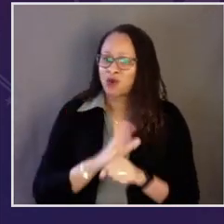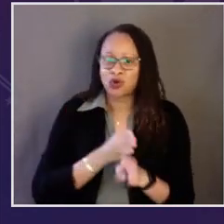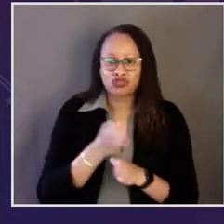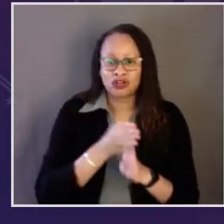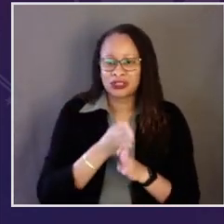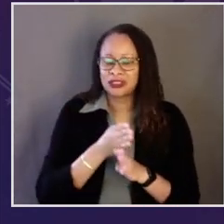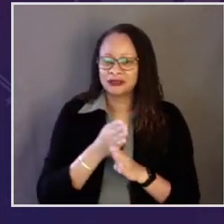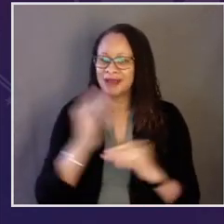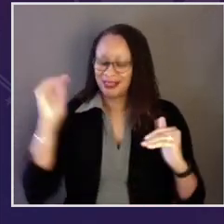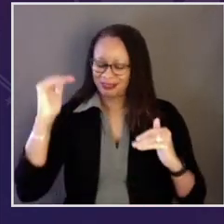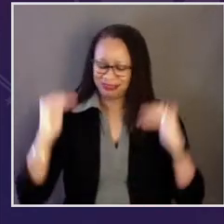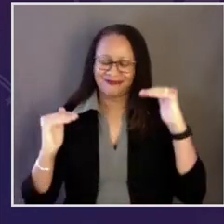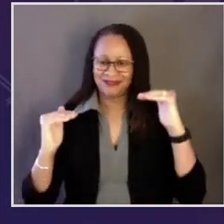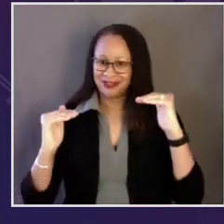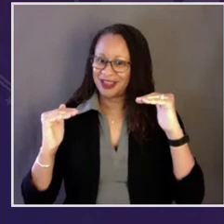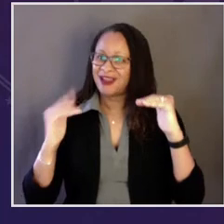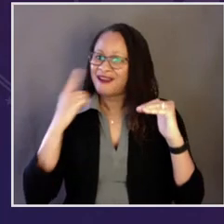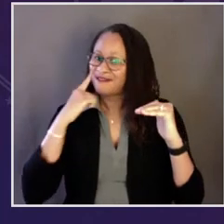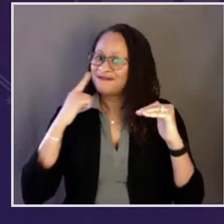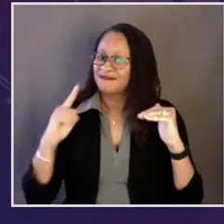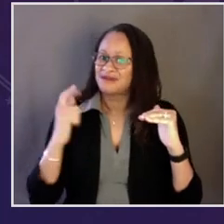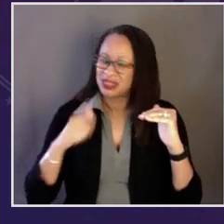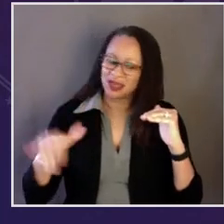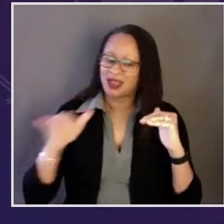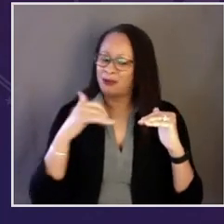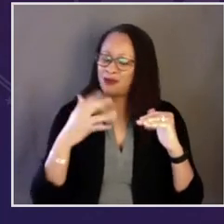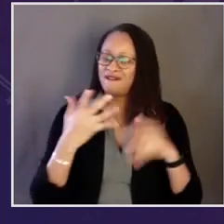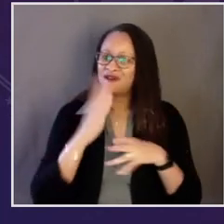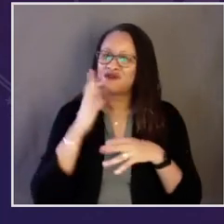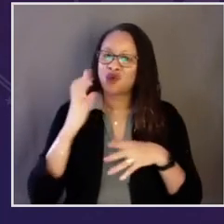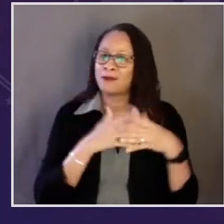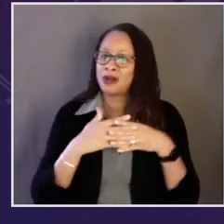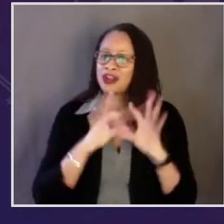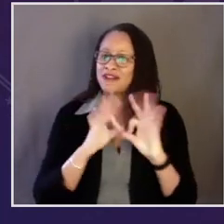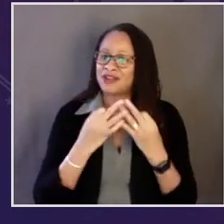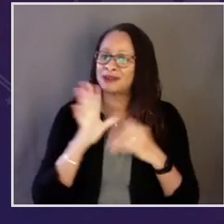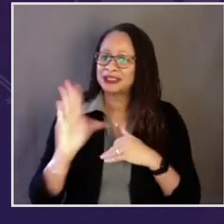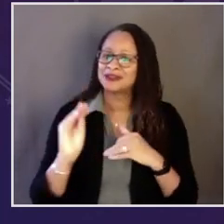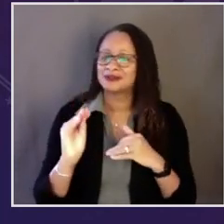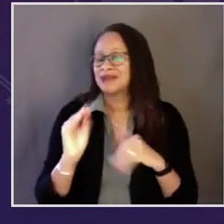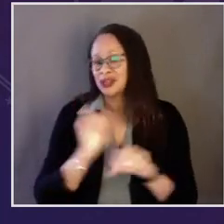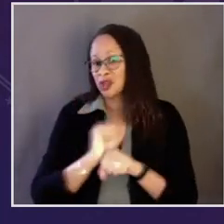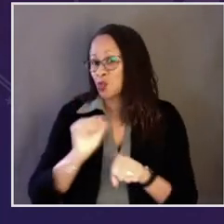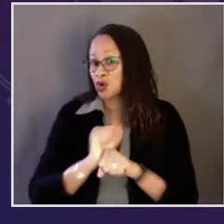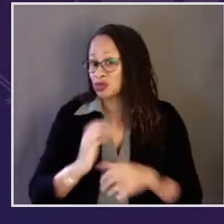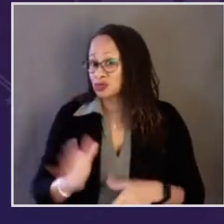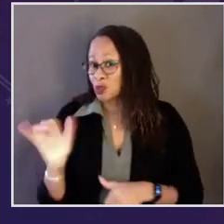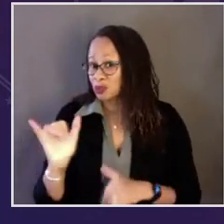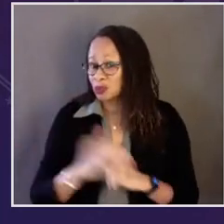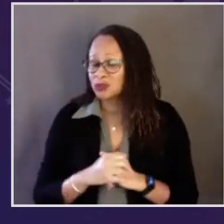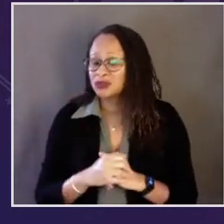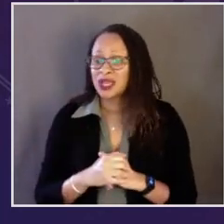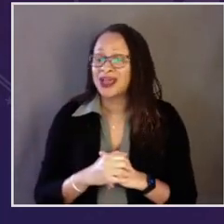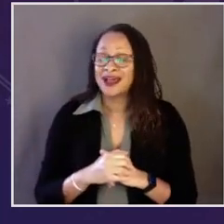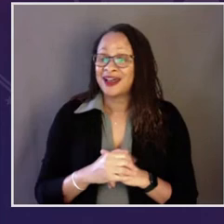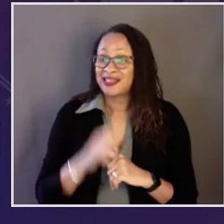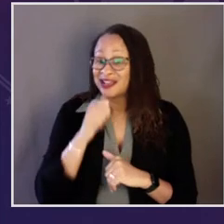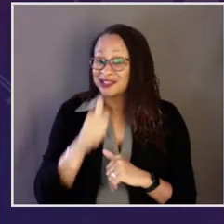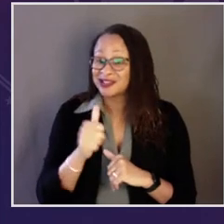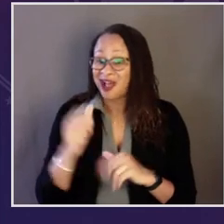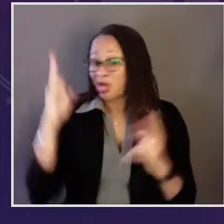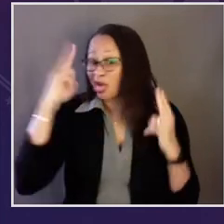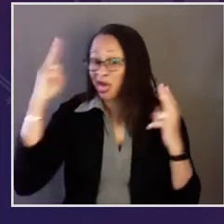public servant who knows government, and who's spent her career leveling the playing field for American workers and their families. That's